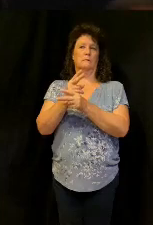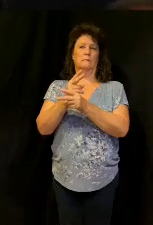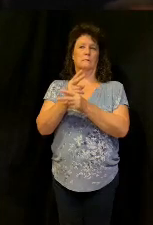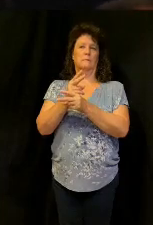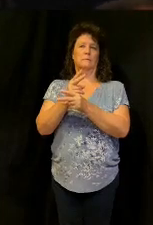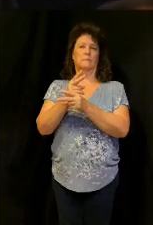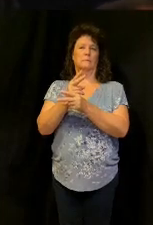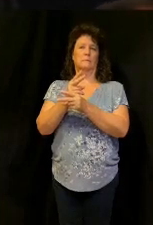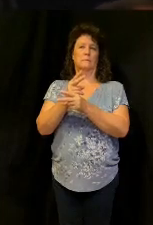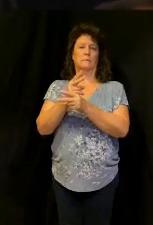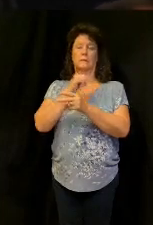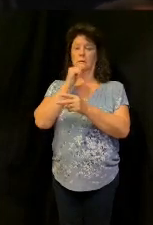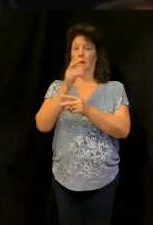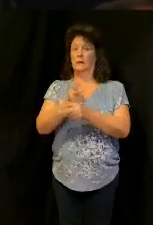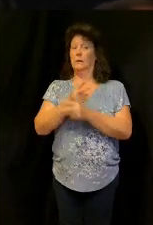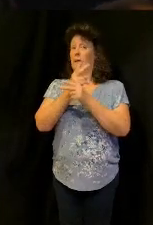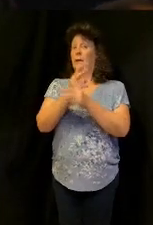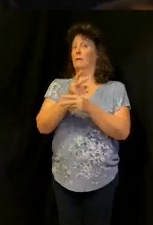he's not taking care of her